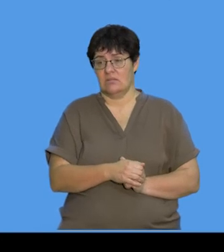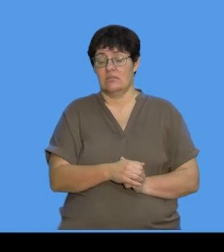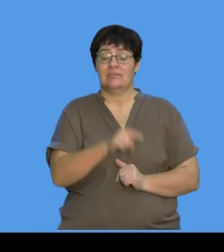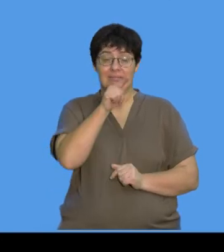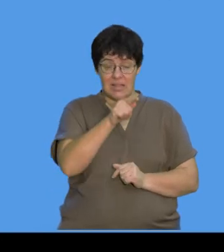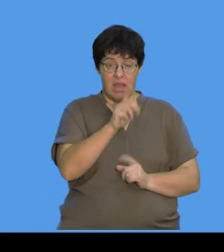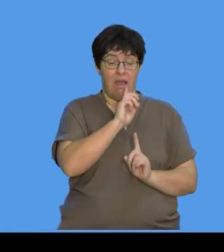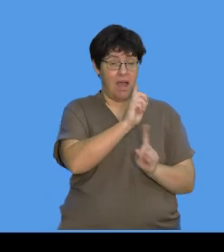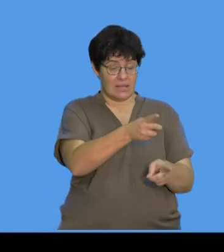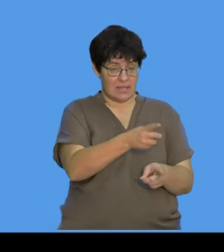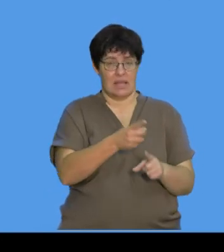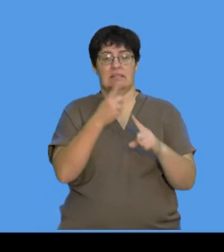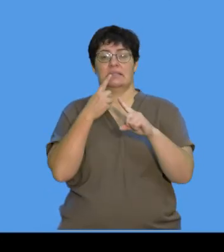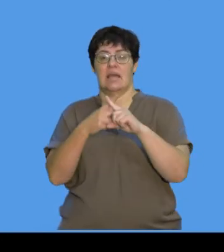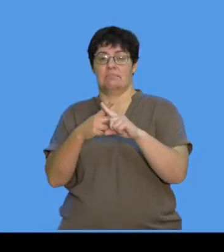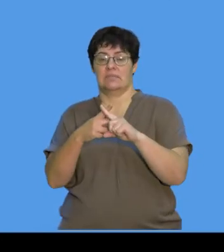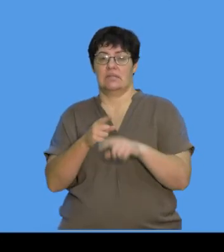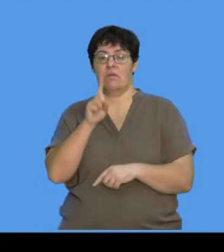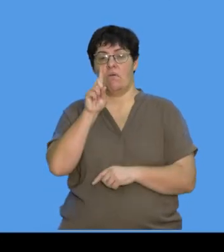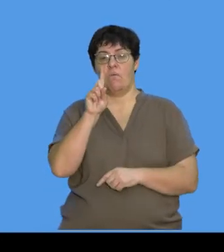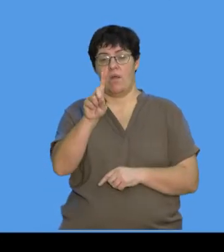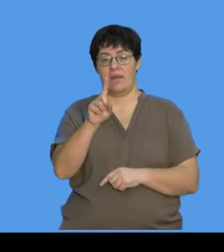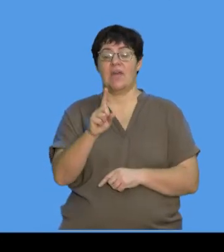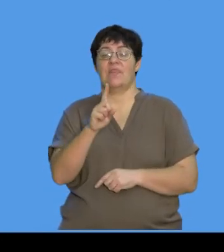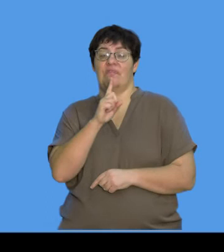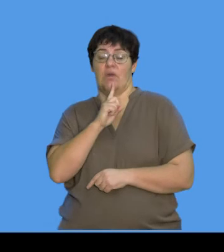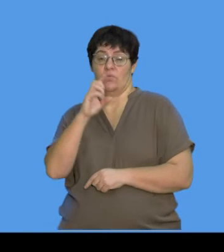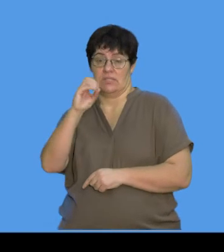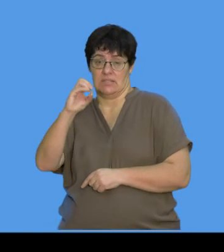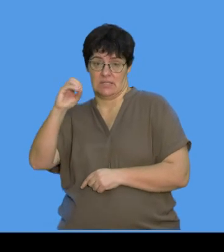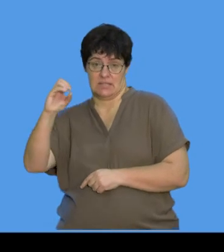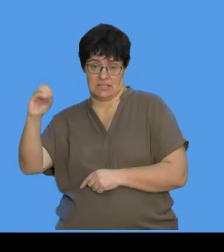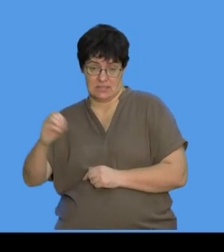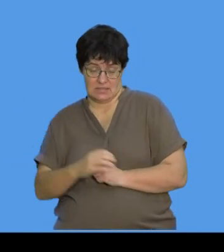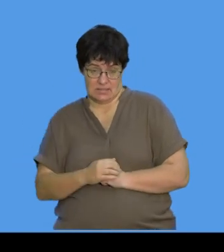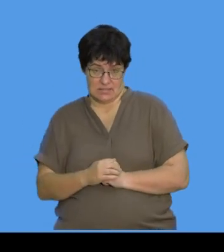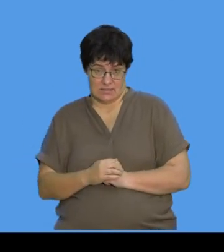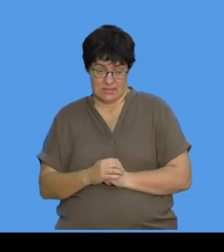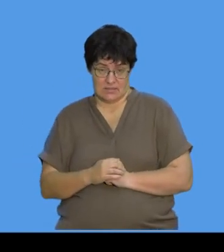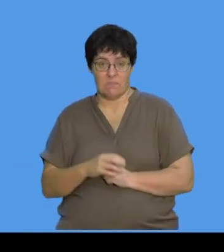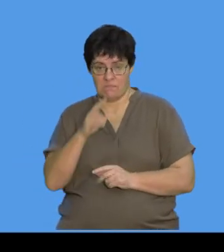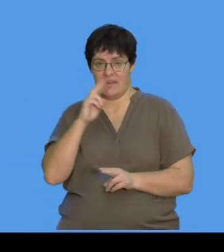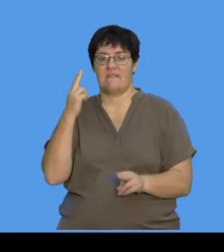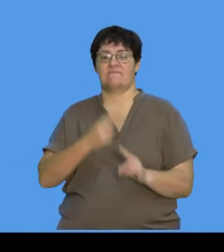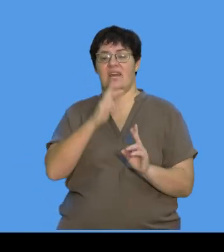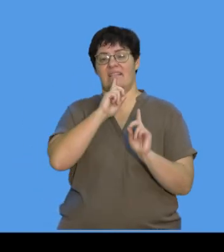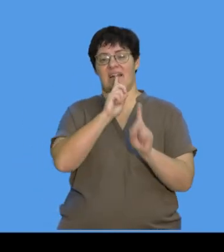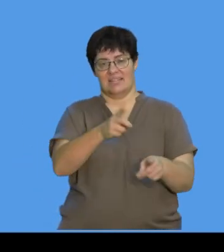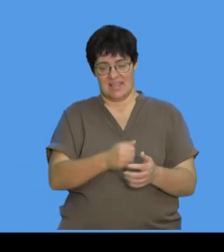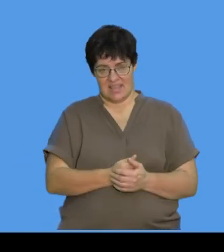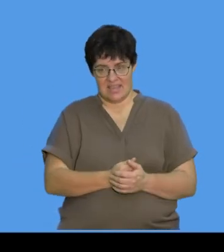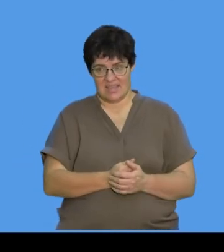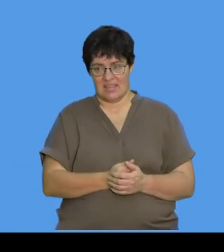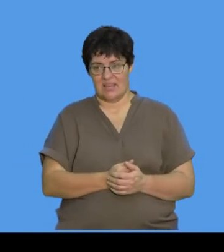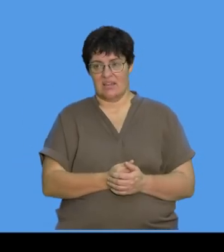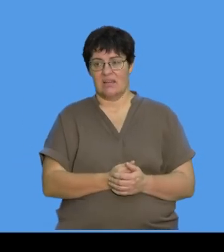it by 1,000. And that will be your final answer and the unit